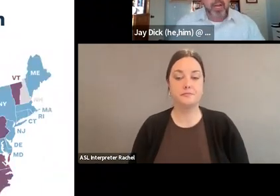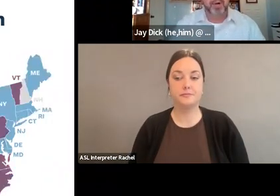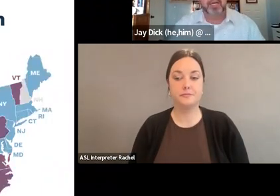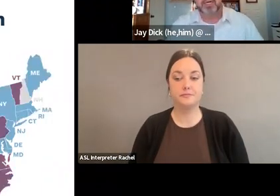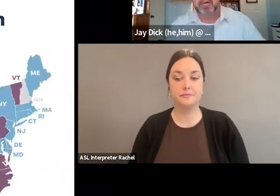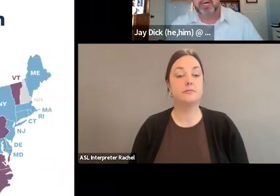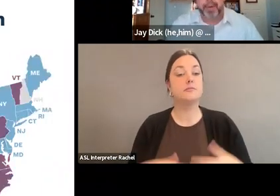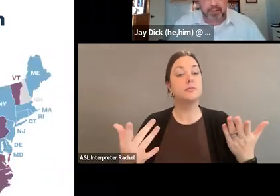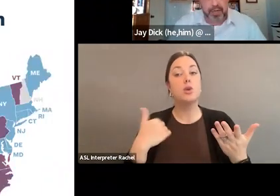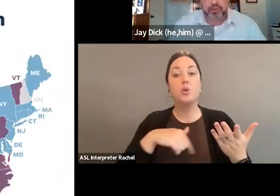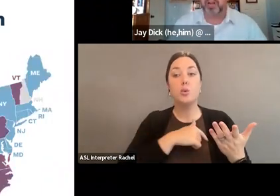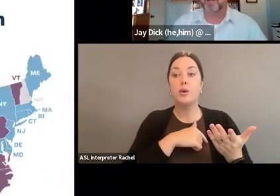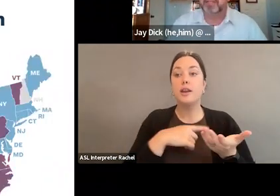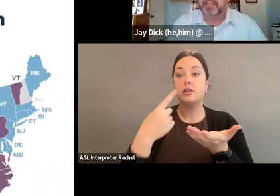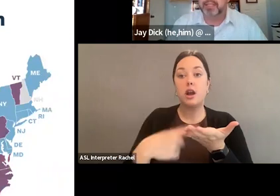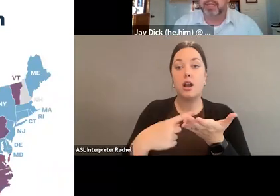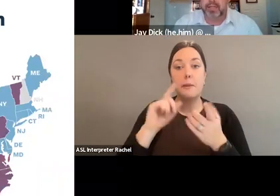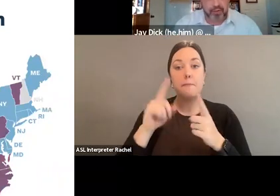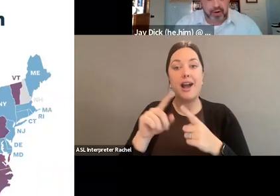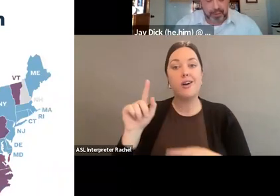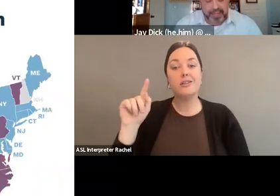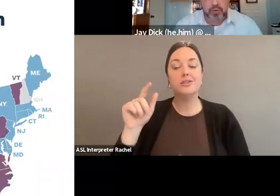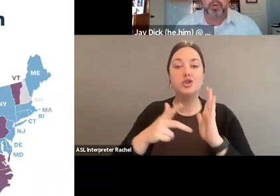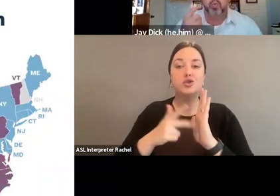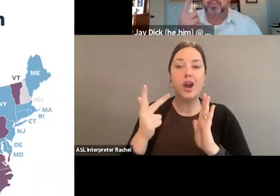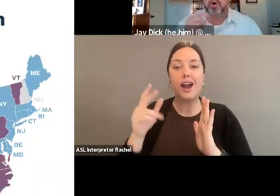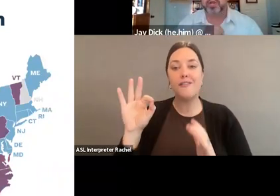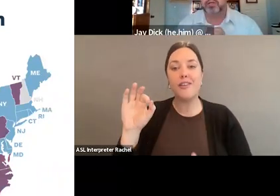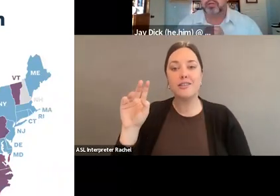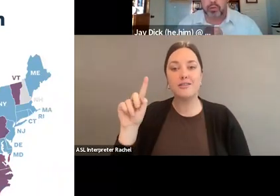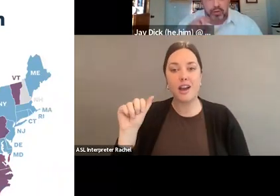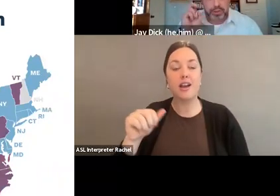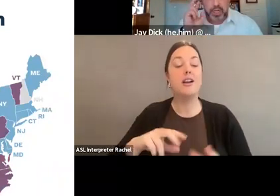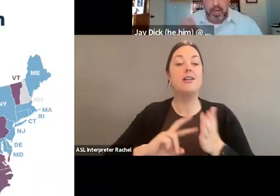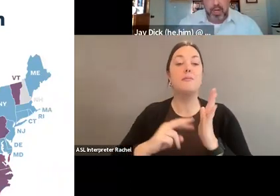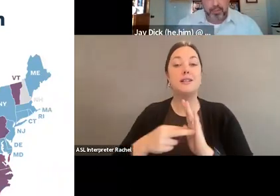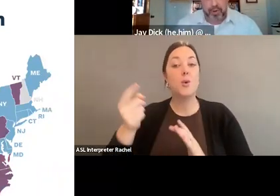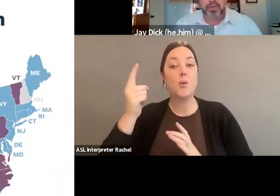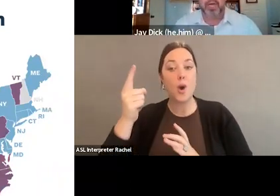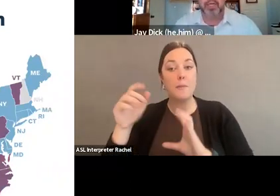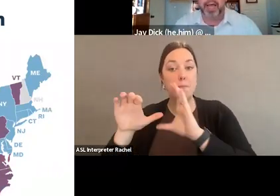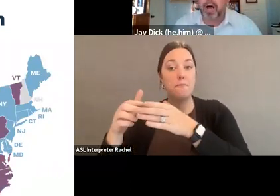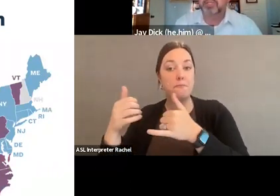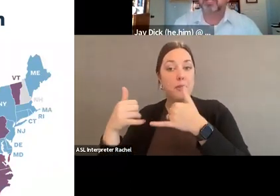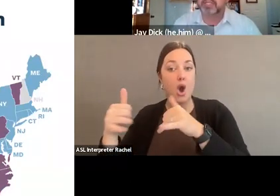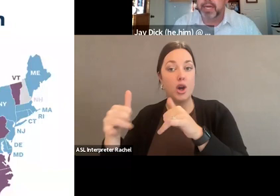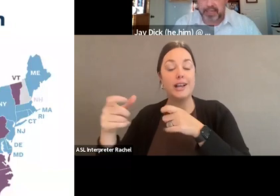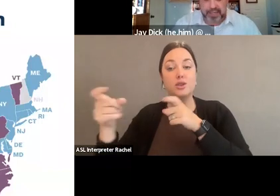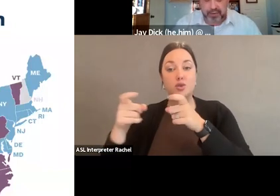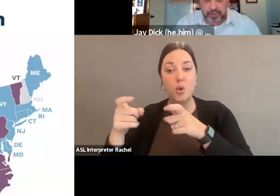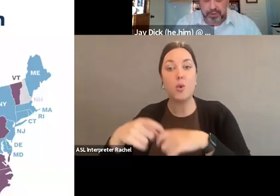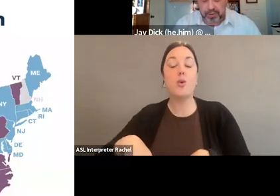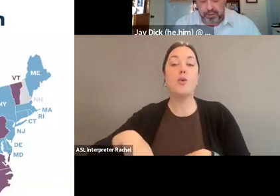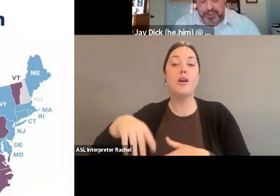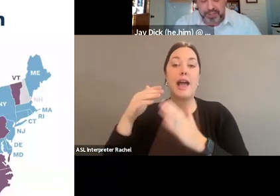We talk about trifectas at the state level government. That's when one party controls both the House, the